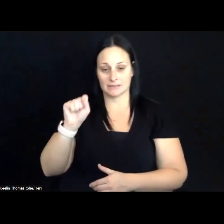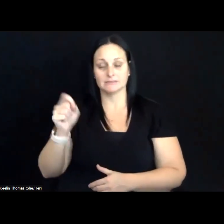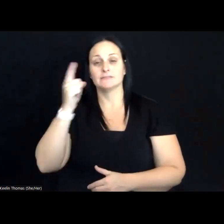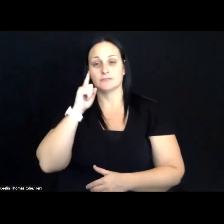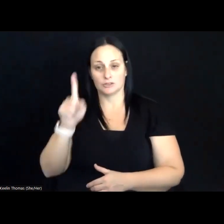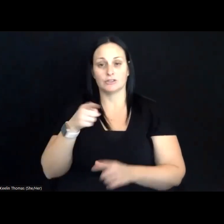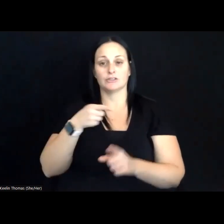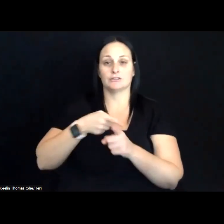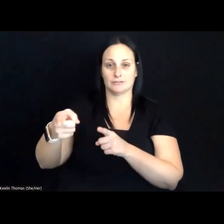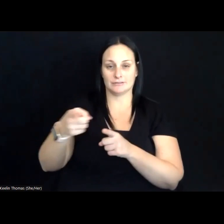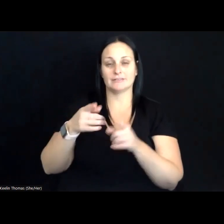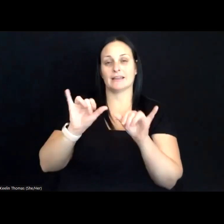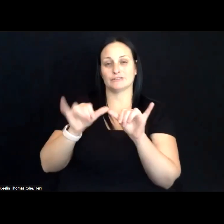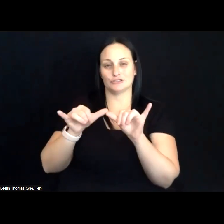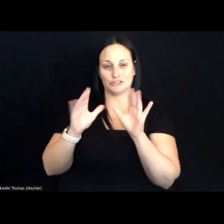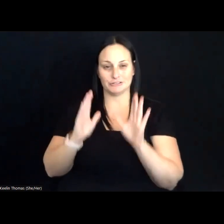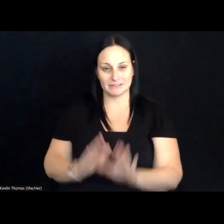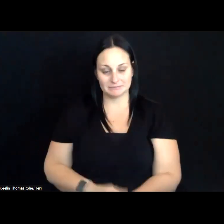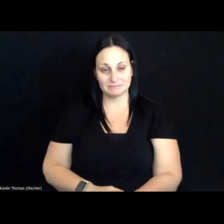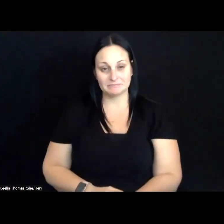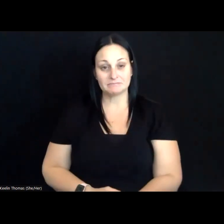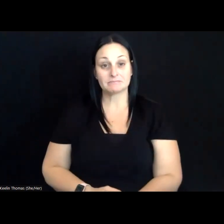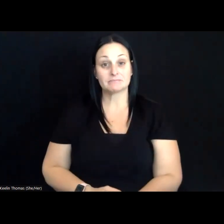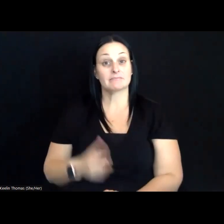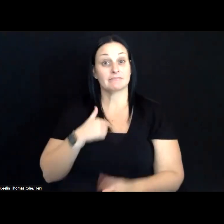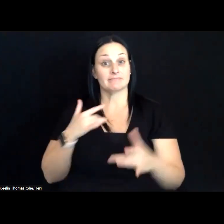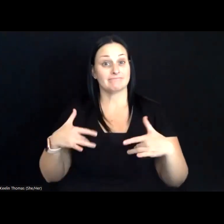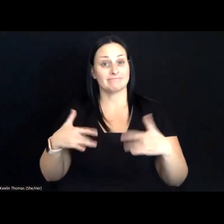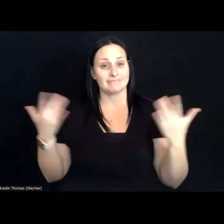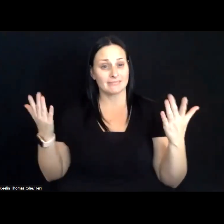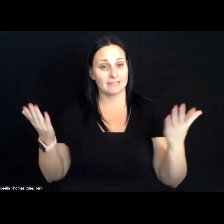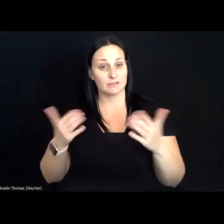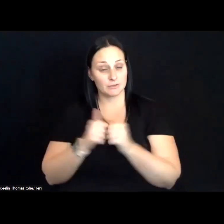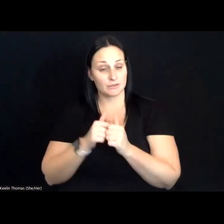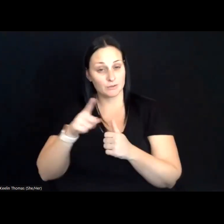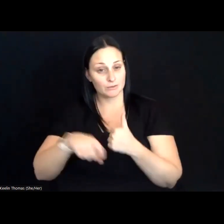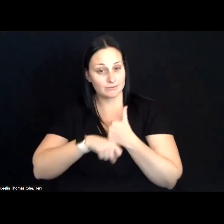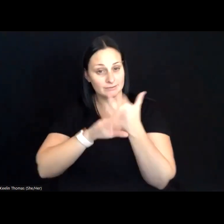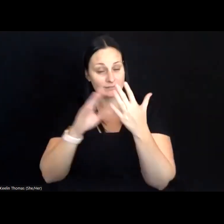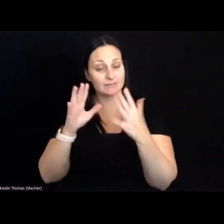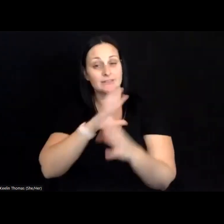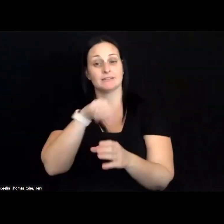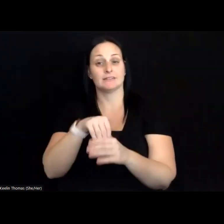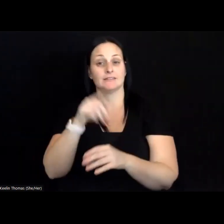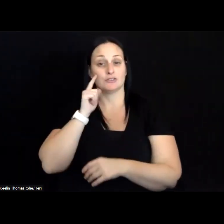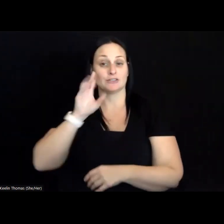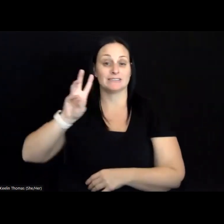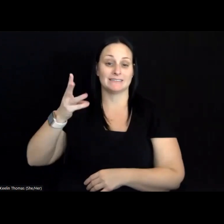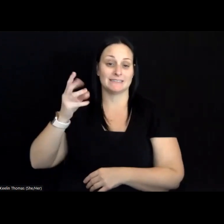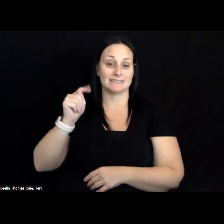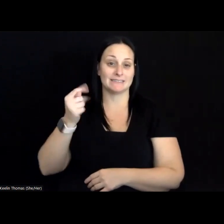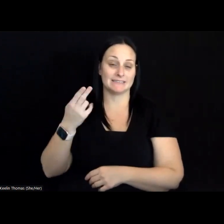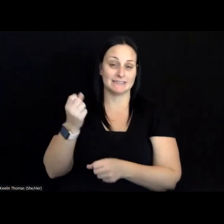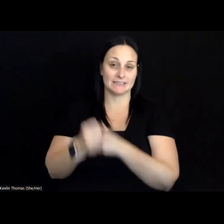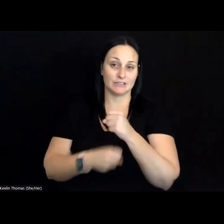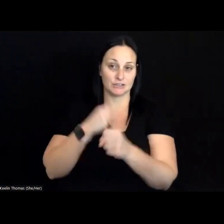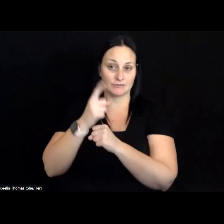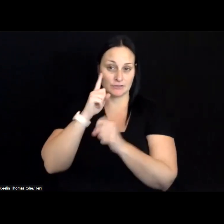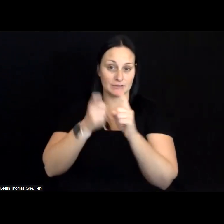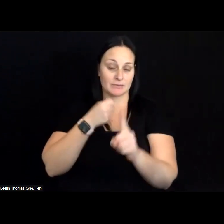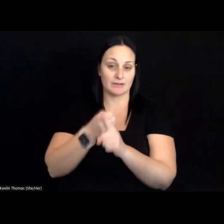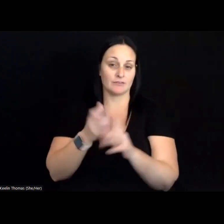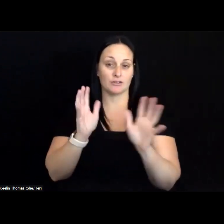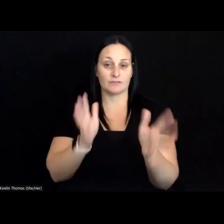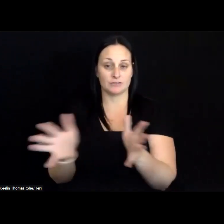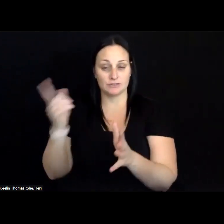of Engineering. I am thrilled to be with you virtually today to take part in the sixth year of impactful conversations